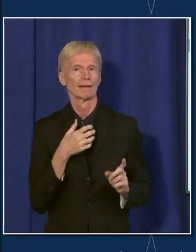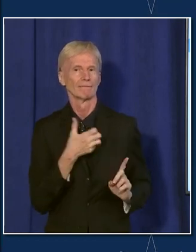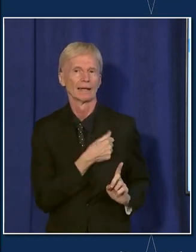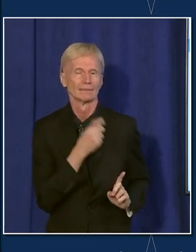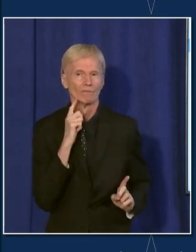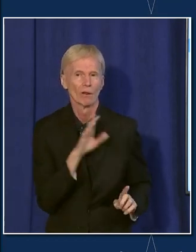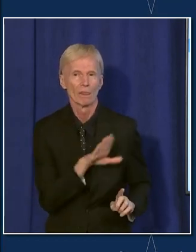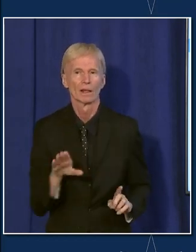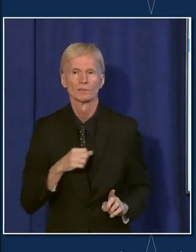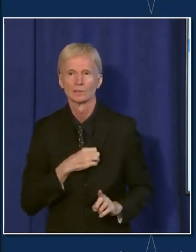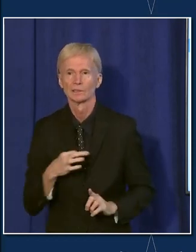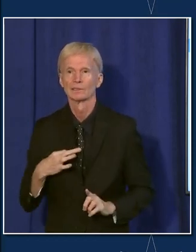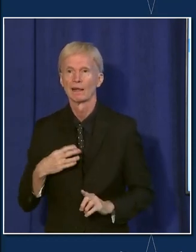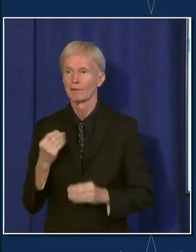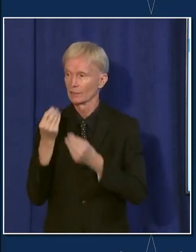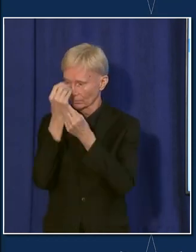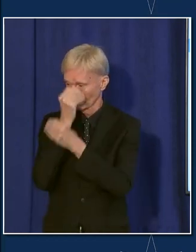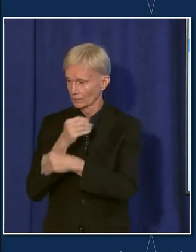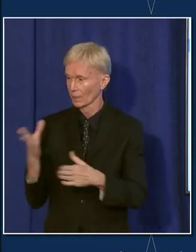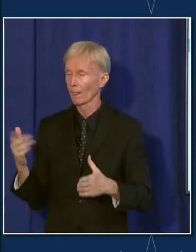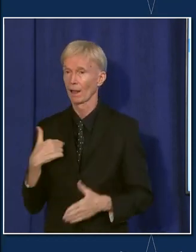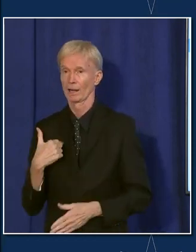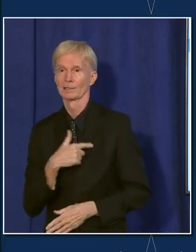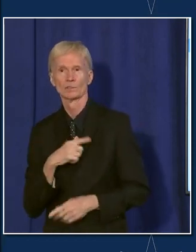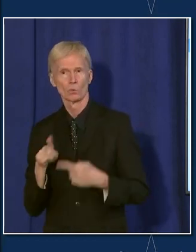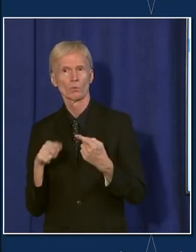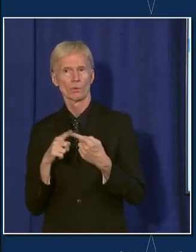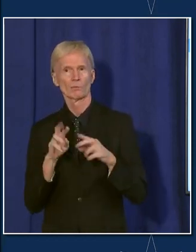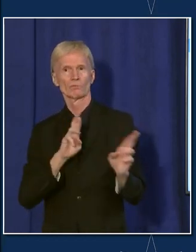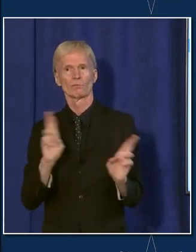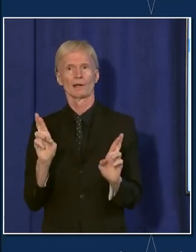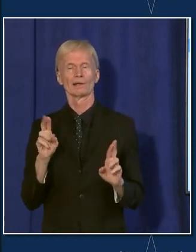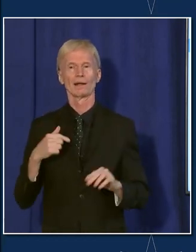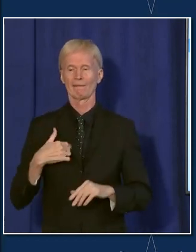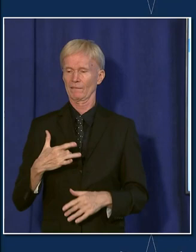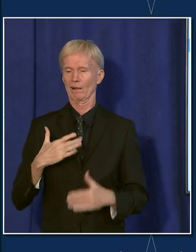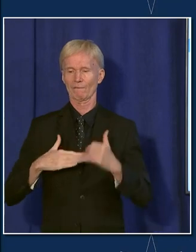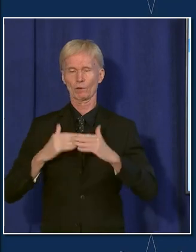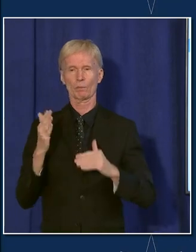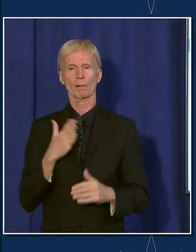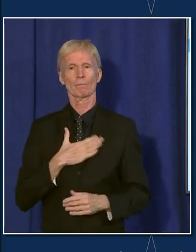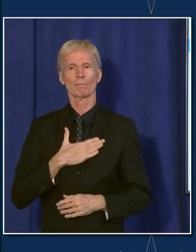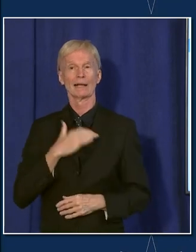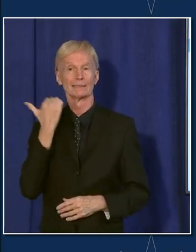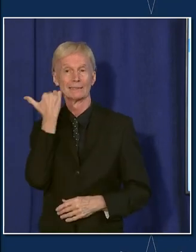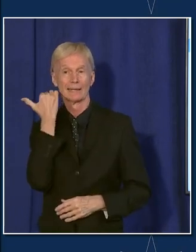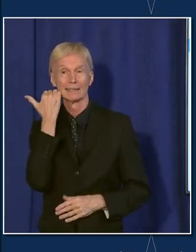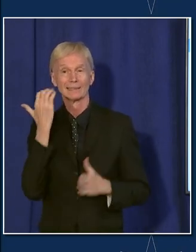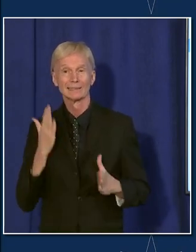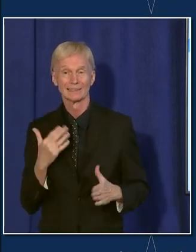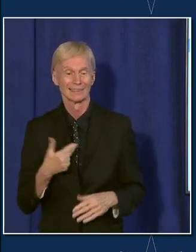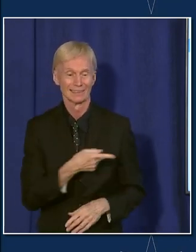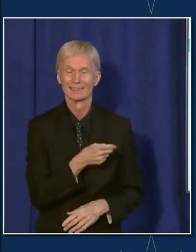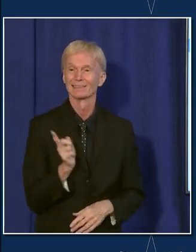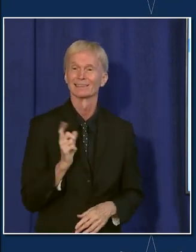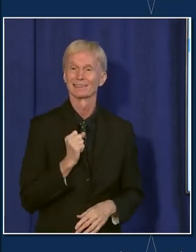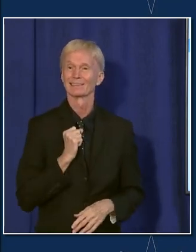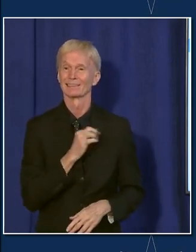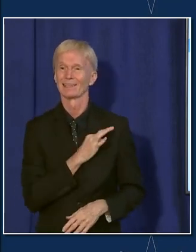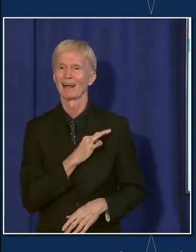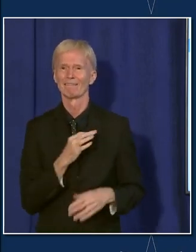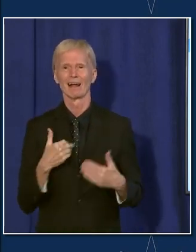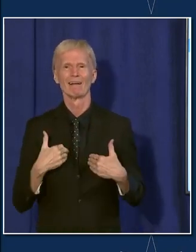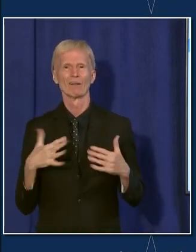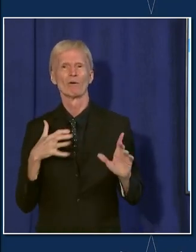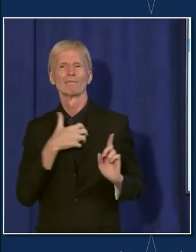to tell the world when they do that. I feel much more comfortable going to my dentist that I know has all of the staff vaccinated, going to restaurants